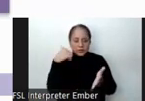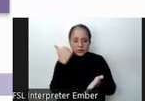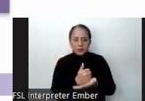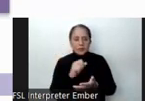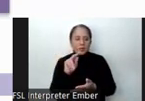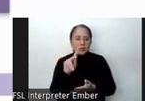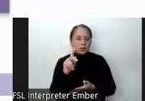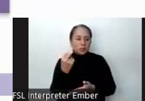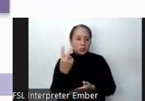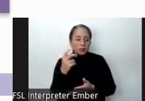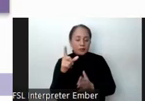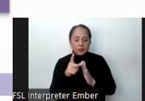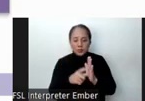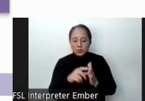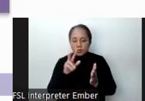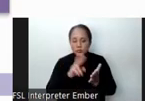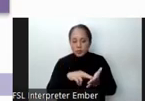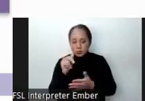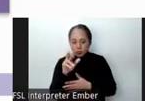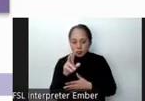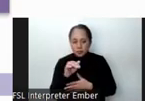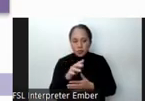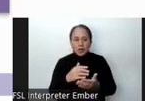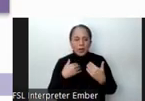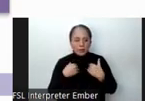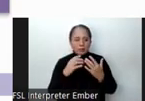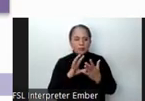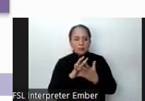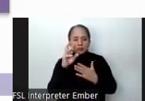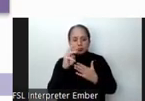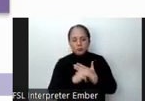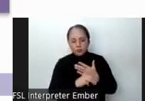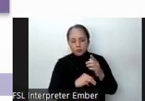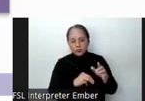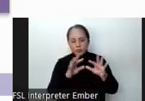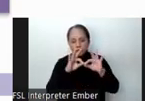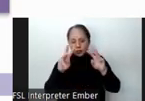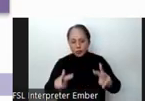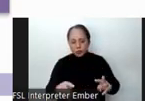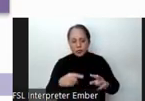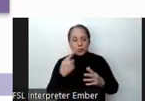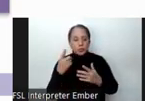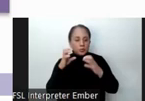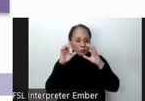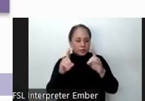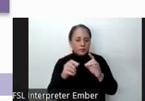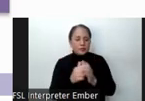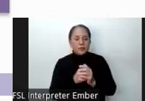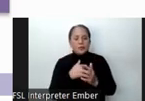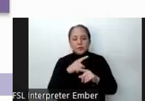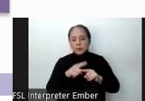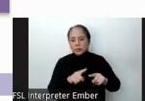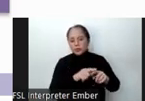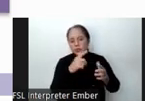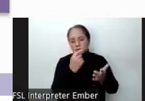2013, new curricular frameworks were developed by the Department of Education, setting standards and competencies for the different grade